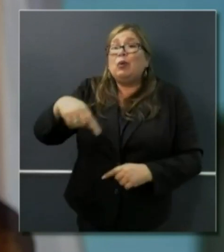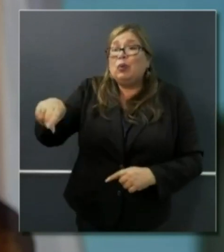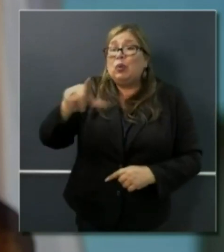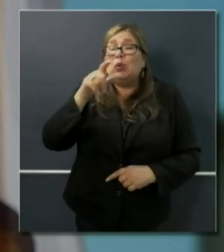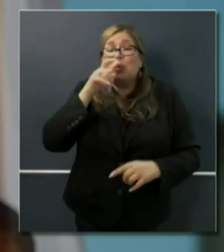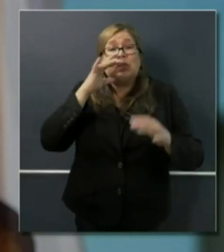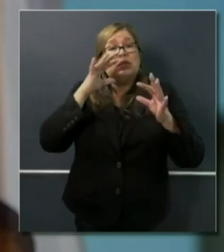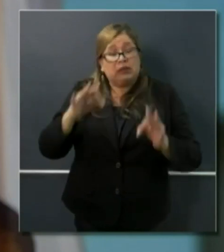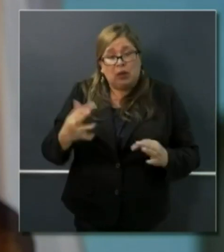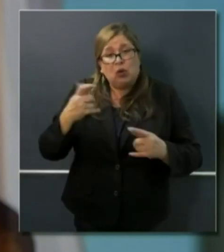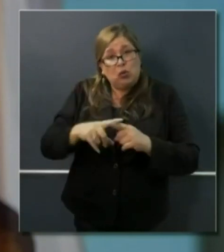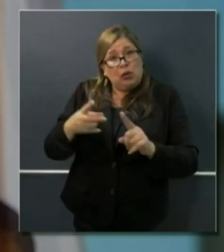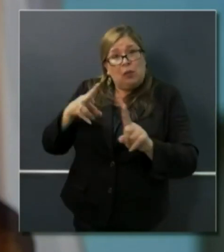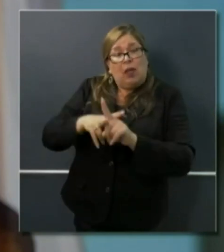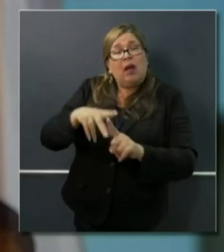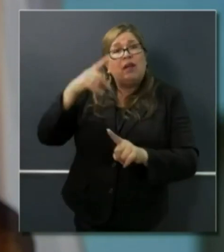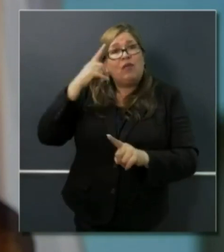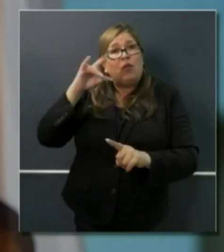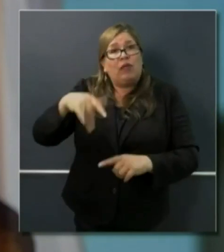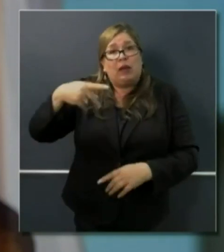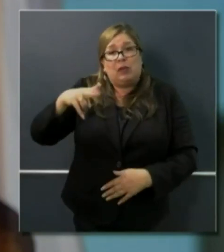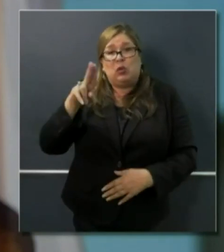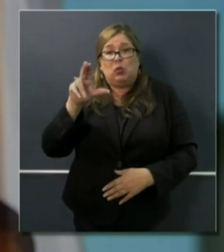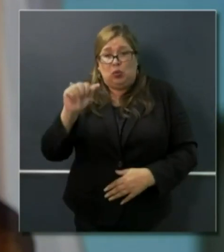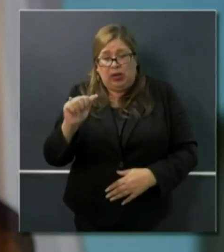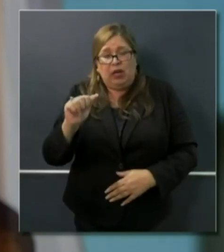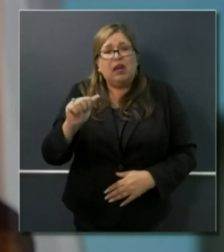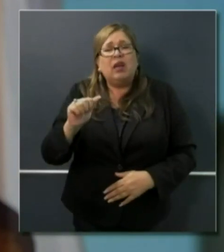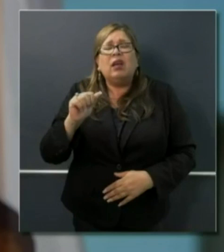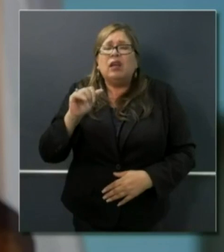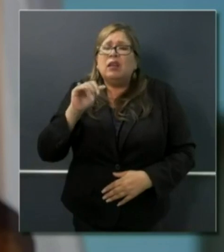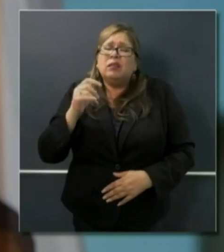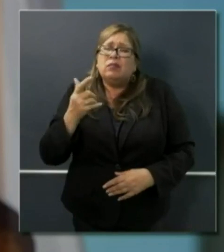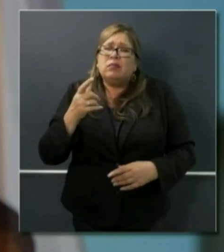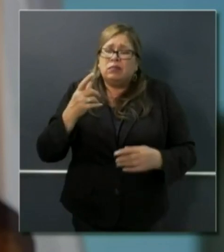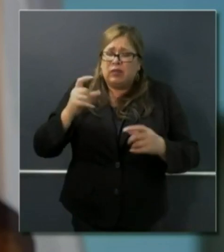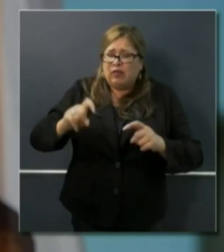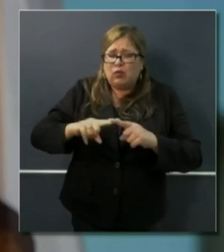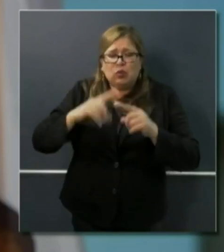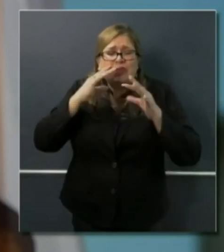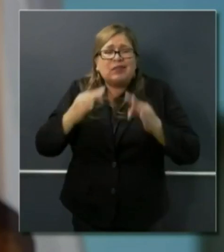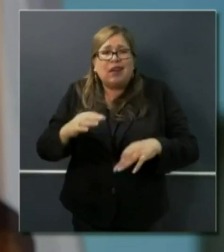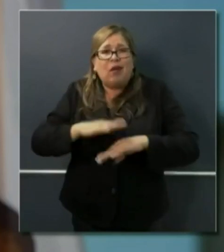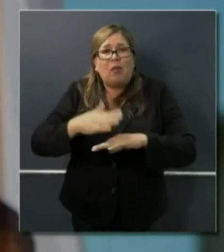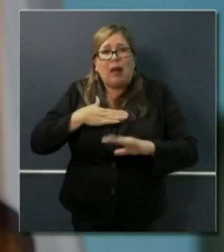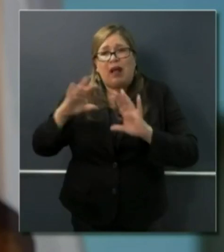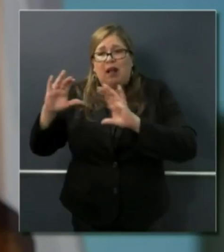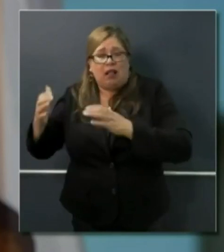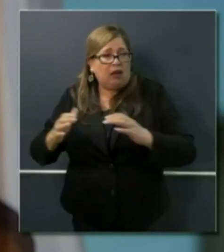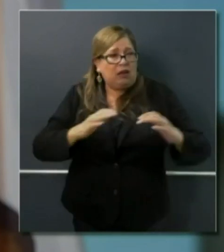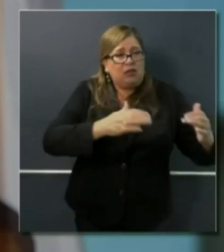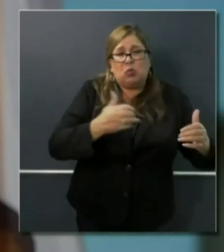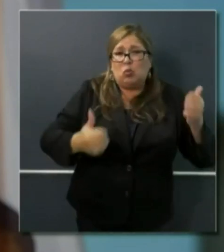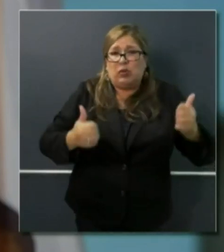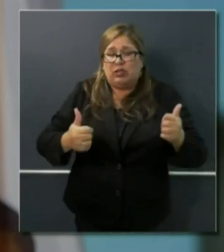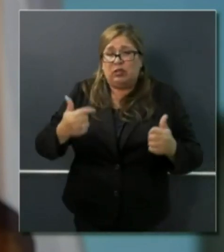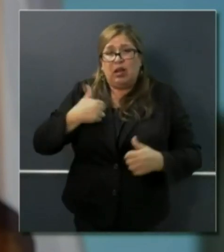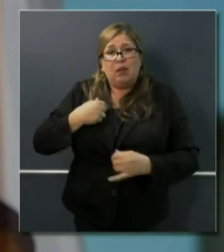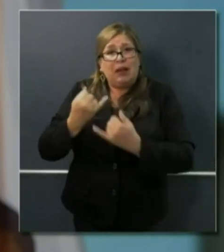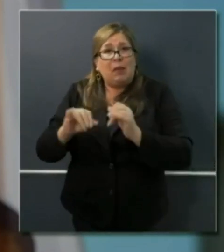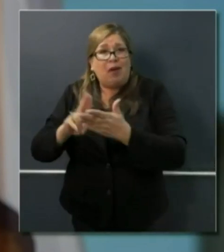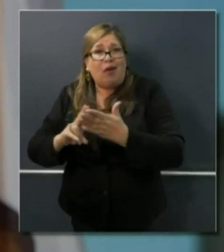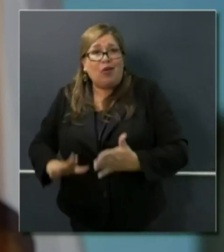ultimate determination of their classification. I just want to make that crystal clear. Nor does it push us